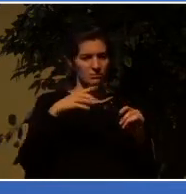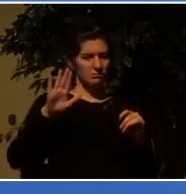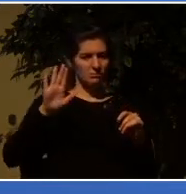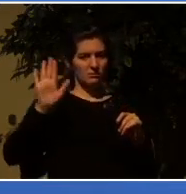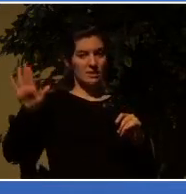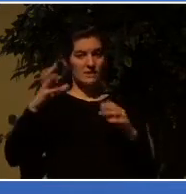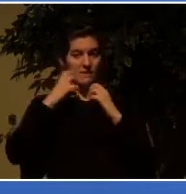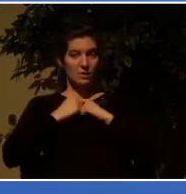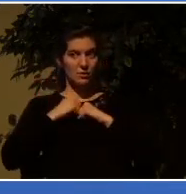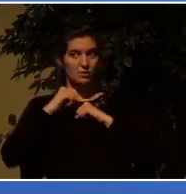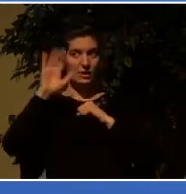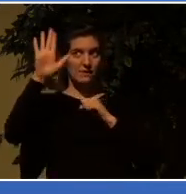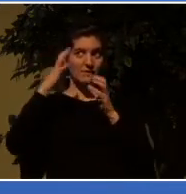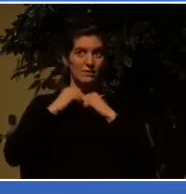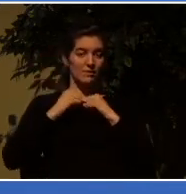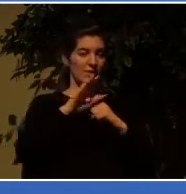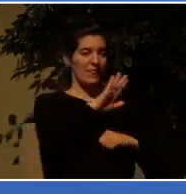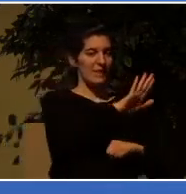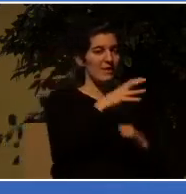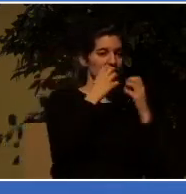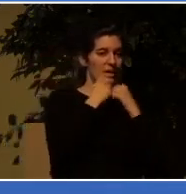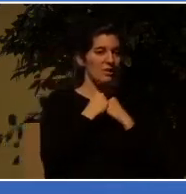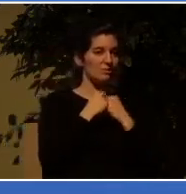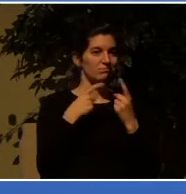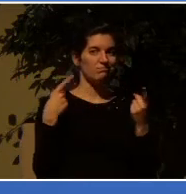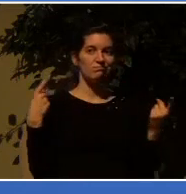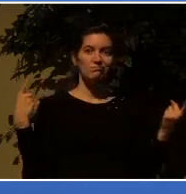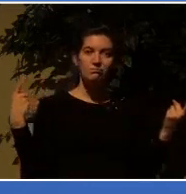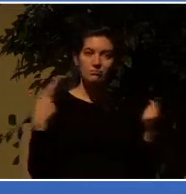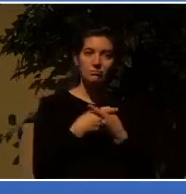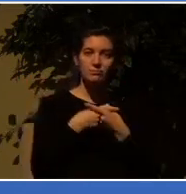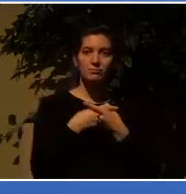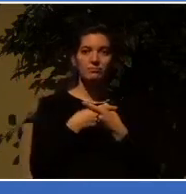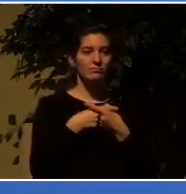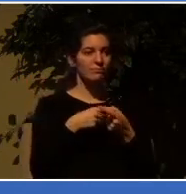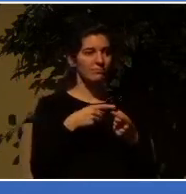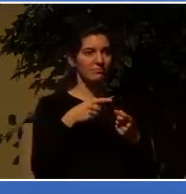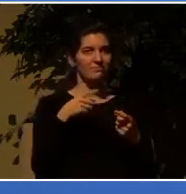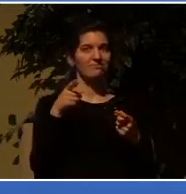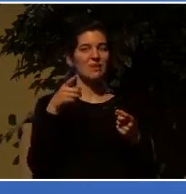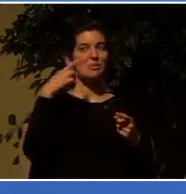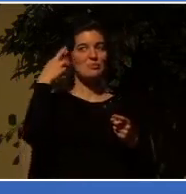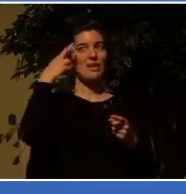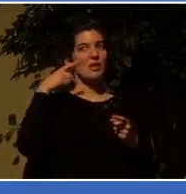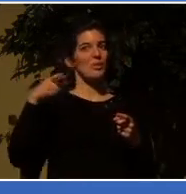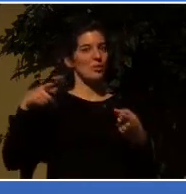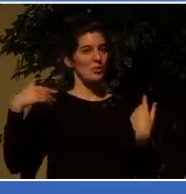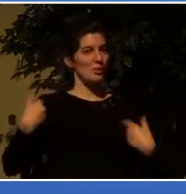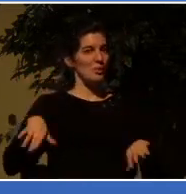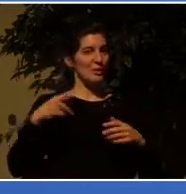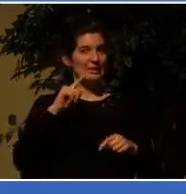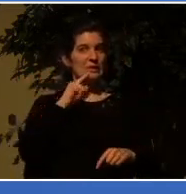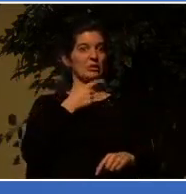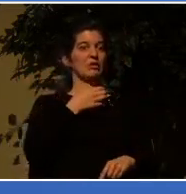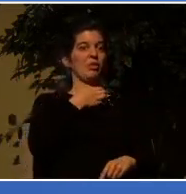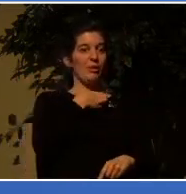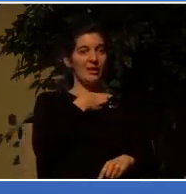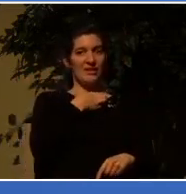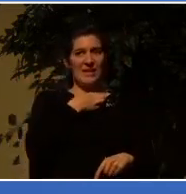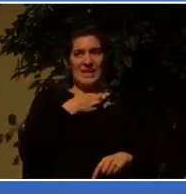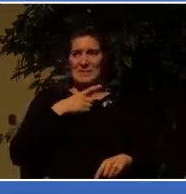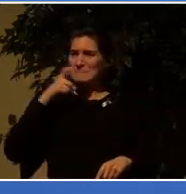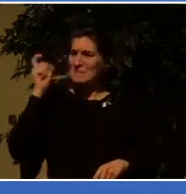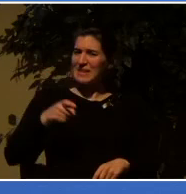writing on the wall. They couldn't wait to get rid of him. And in violation of every due process and